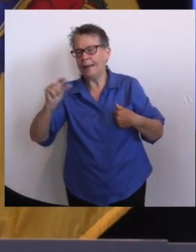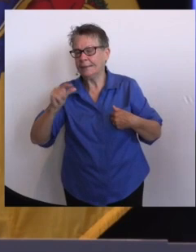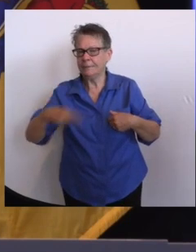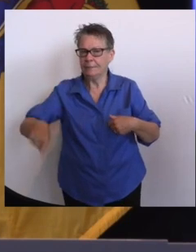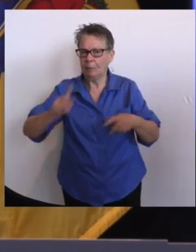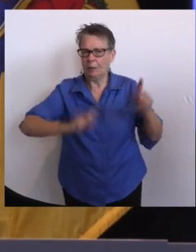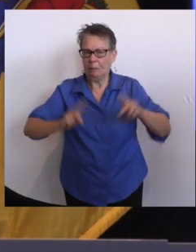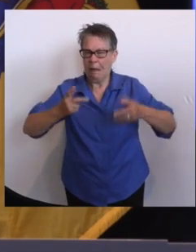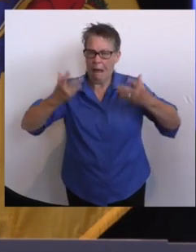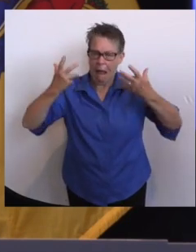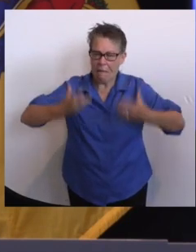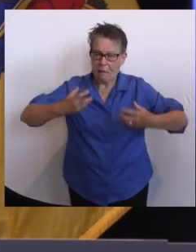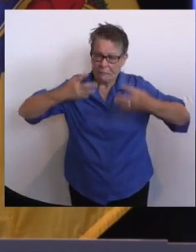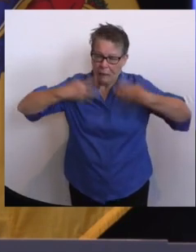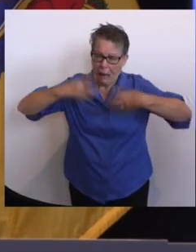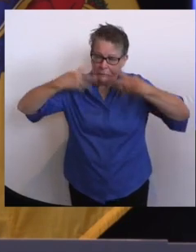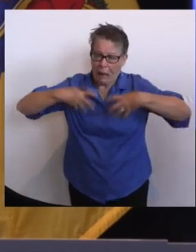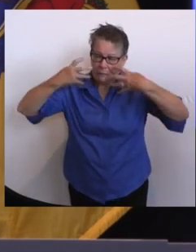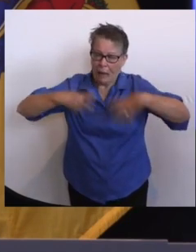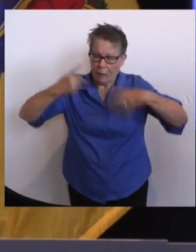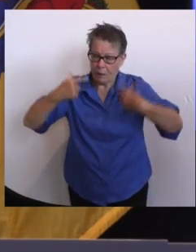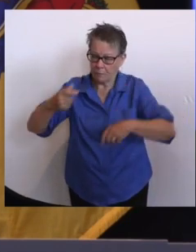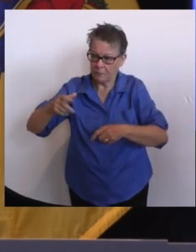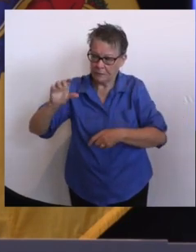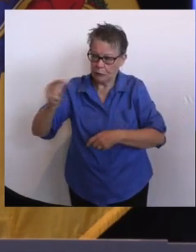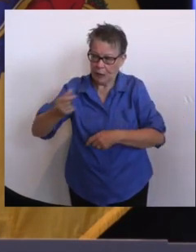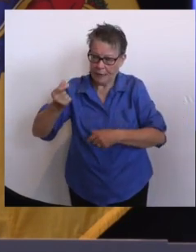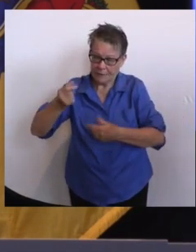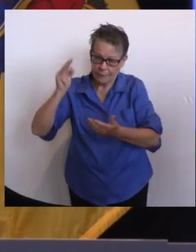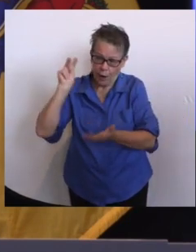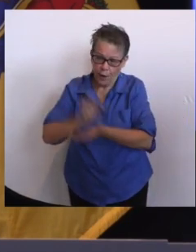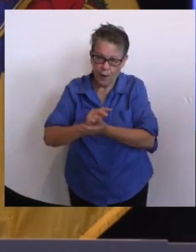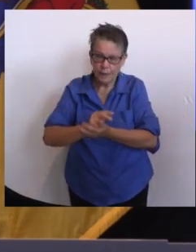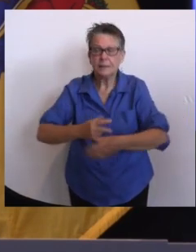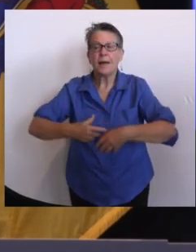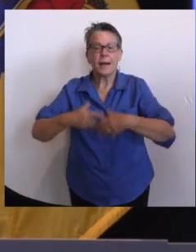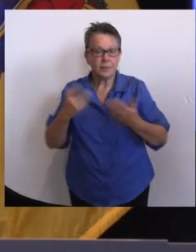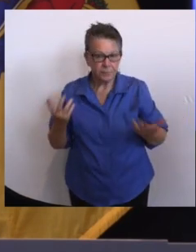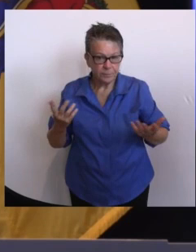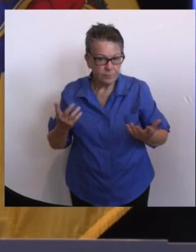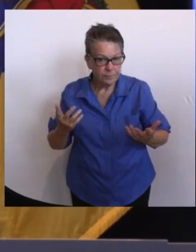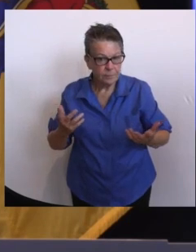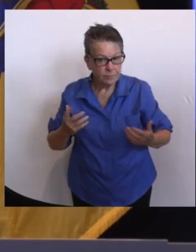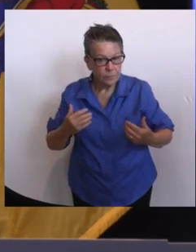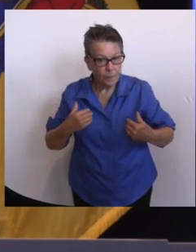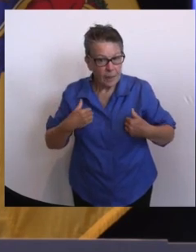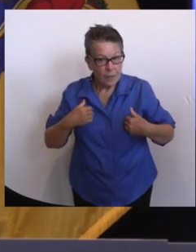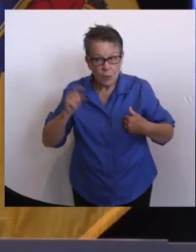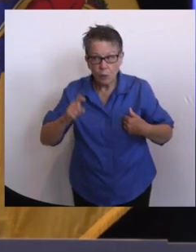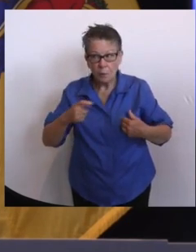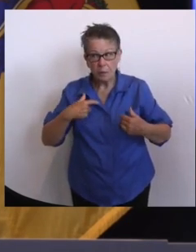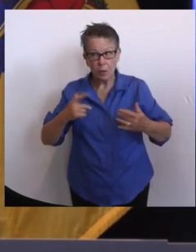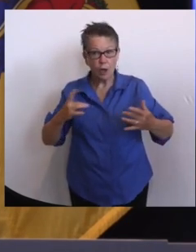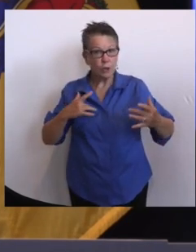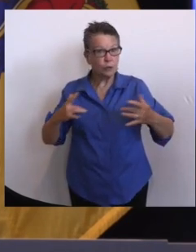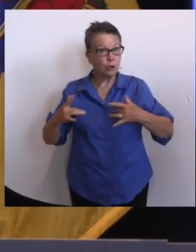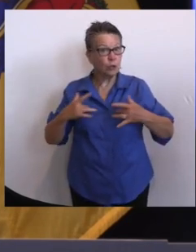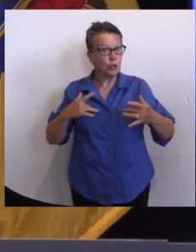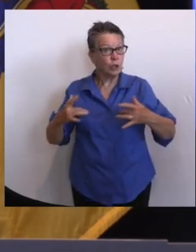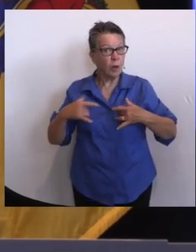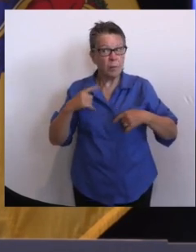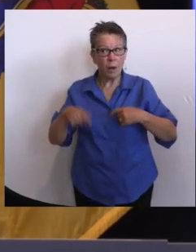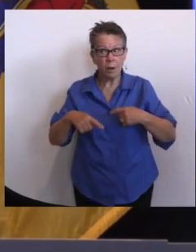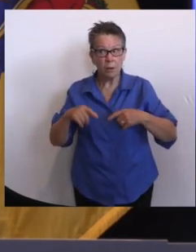people be concerned about this? Because it just seemed – you know, we're talking about COVID hospitalizations, new cases, deaths,